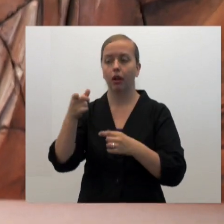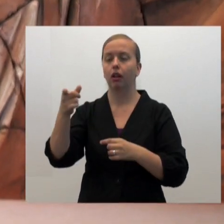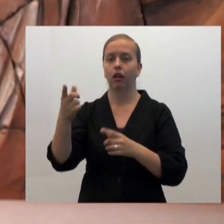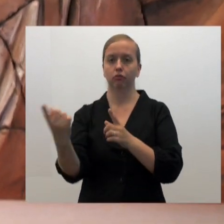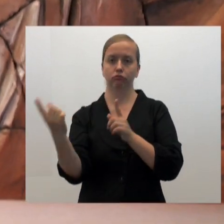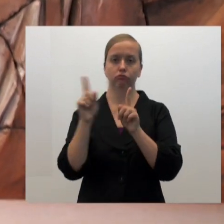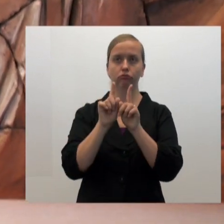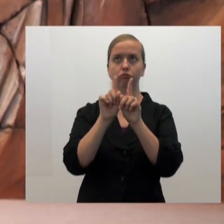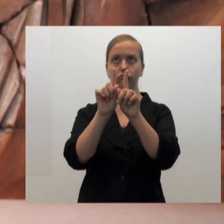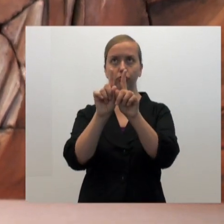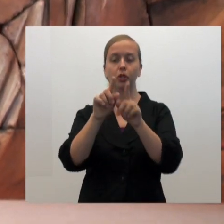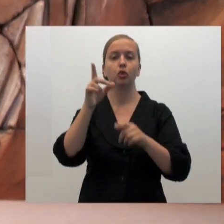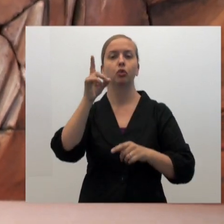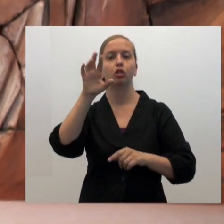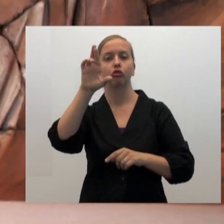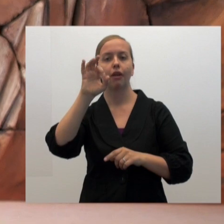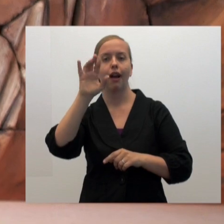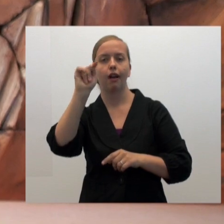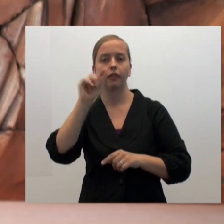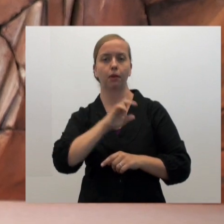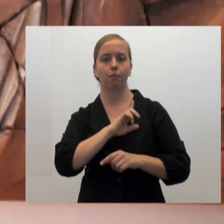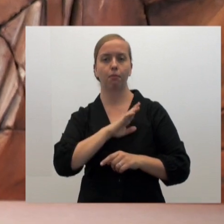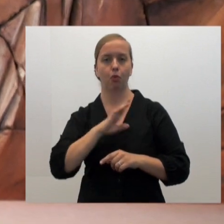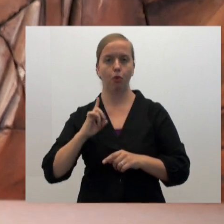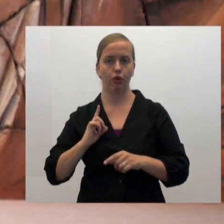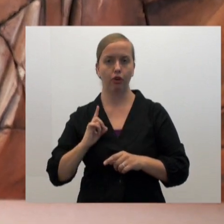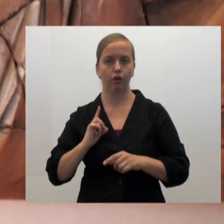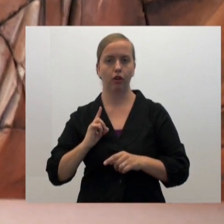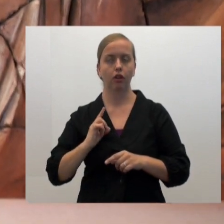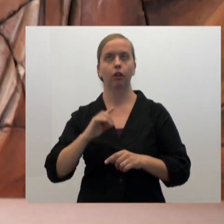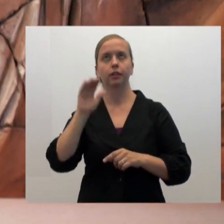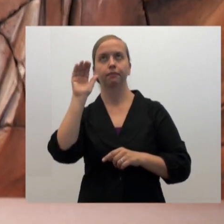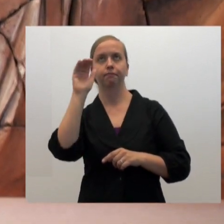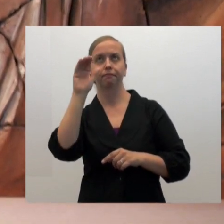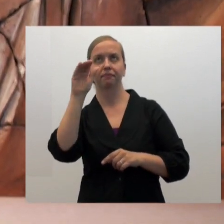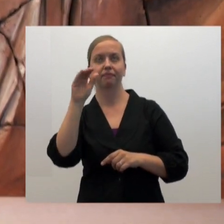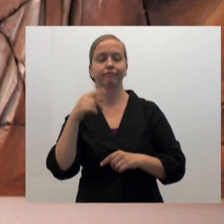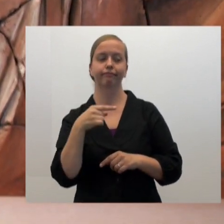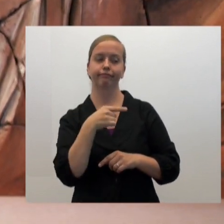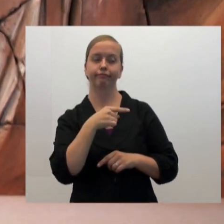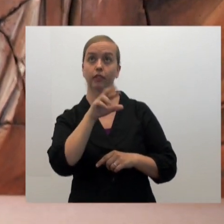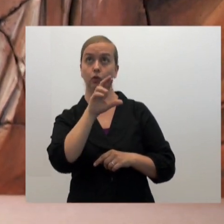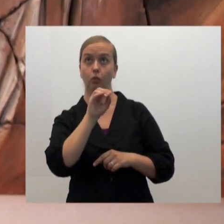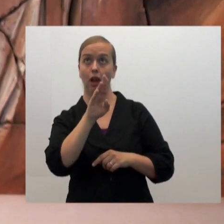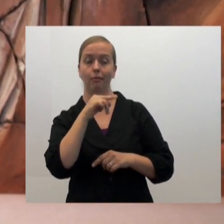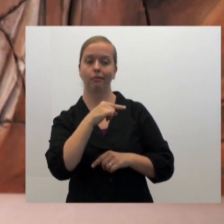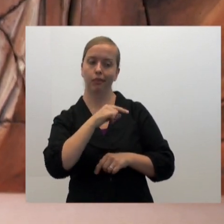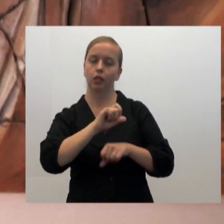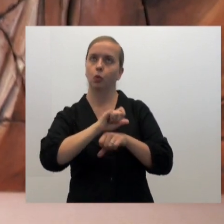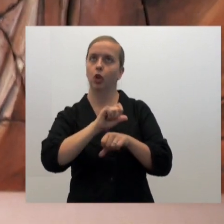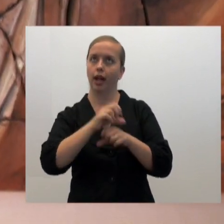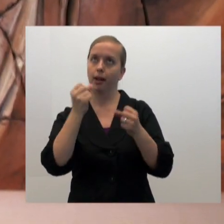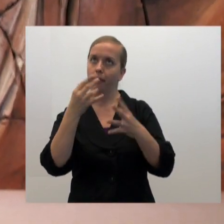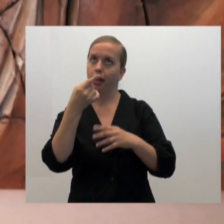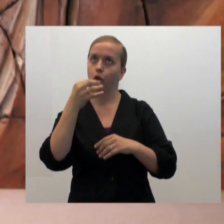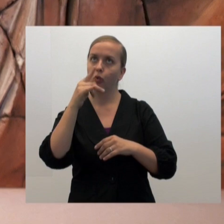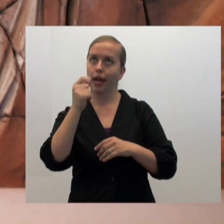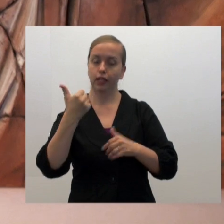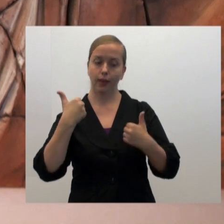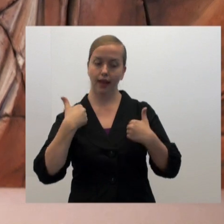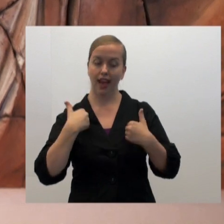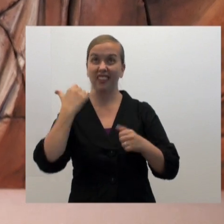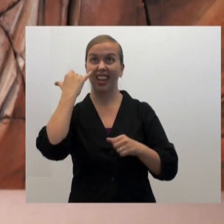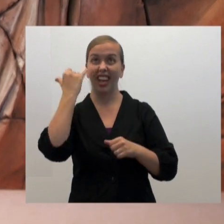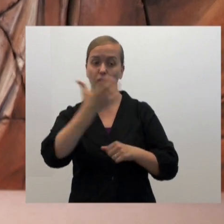came with me to the draft board and said, you know, this fellow is working on a number of